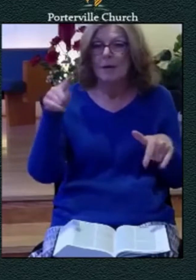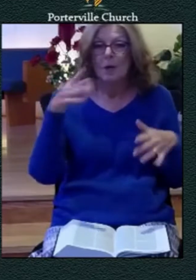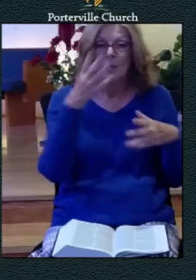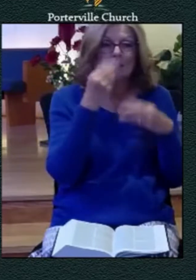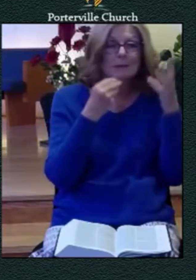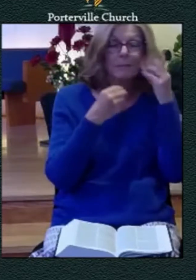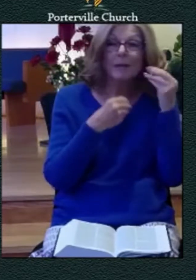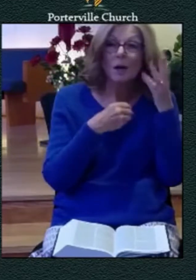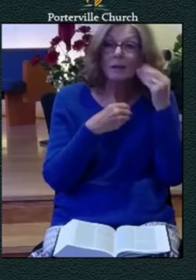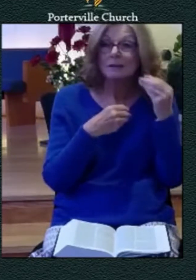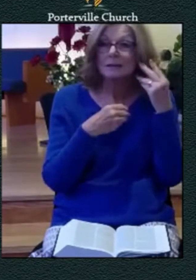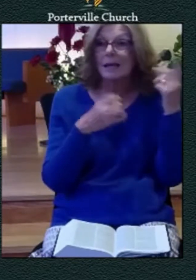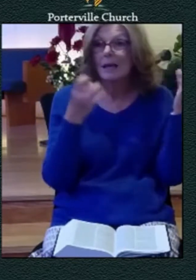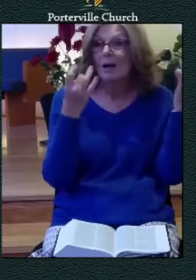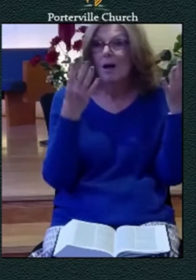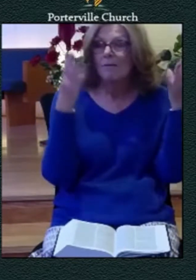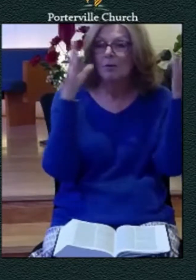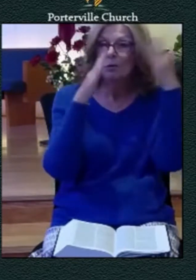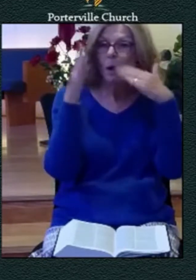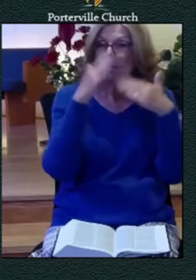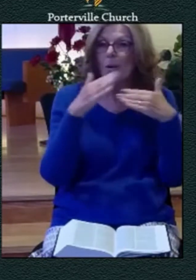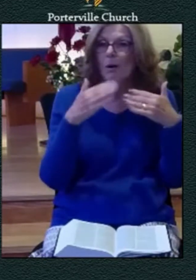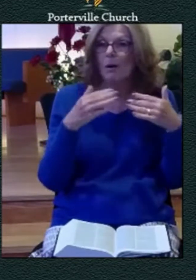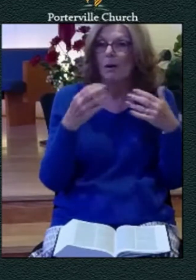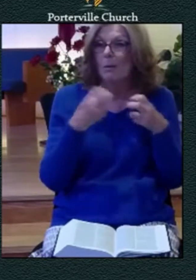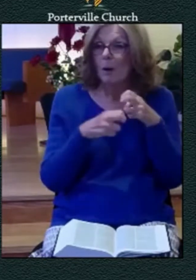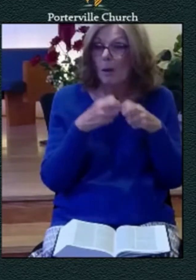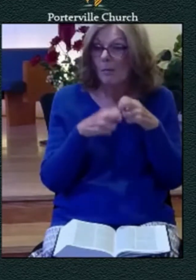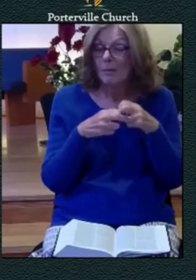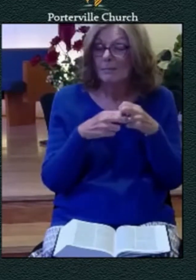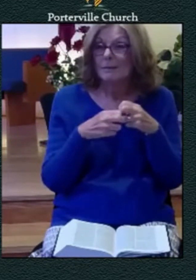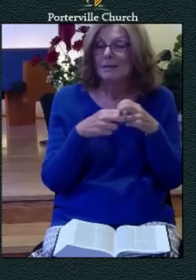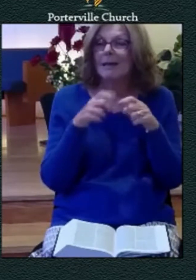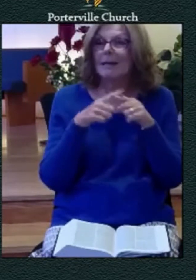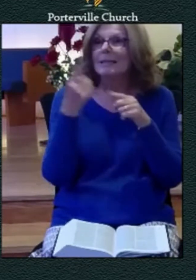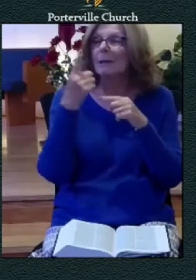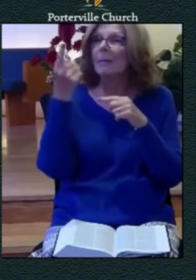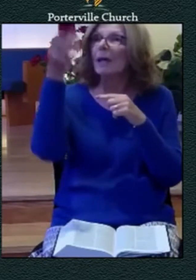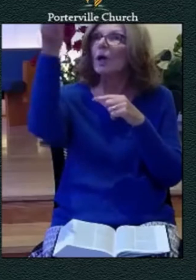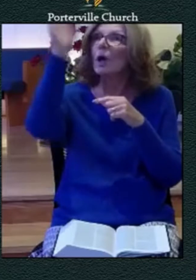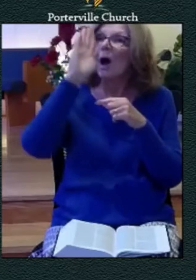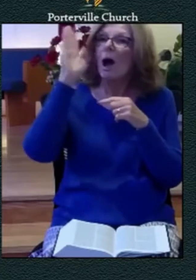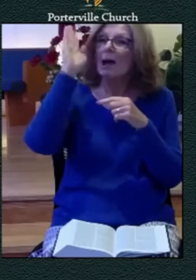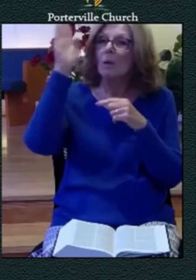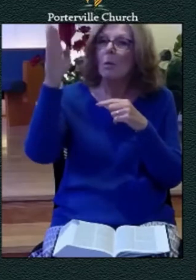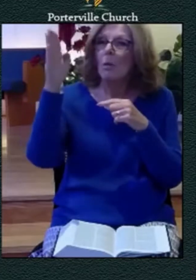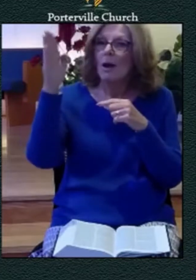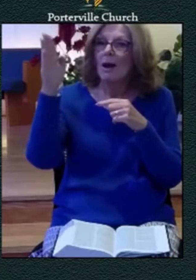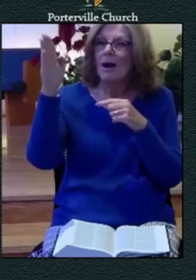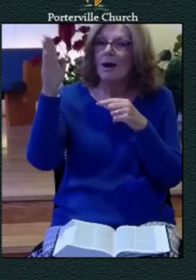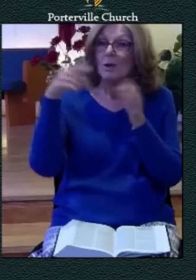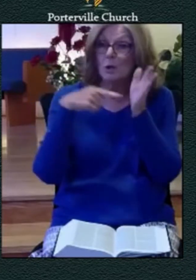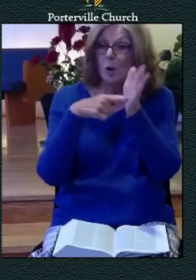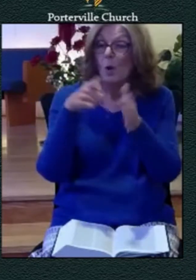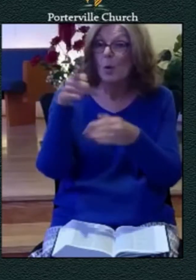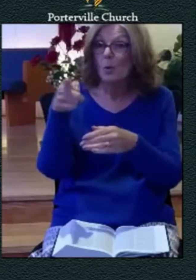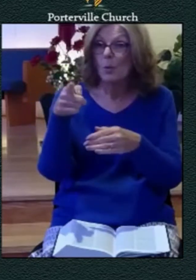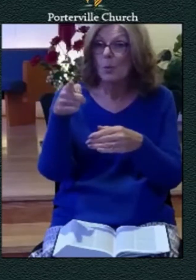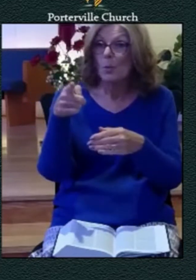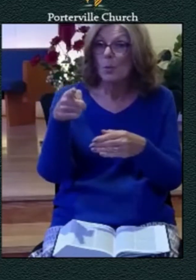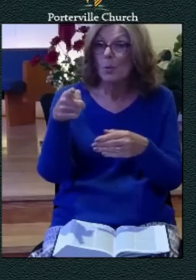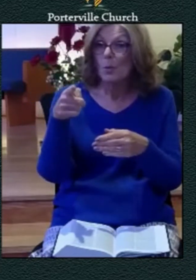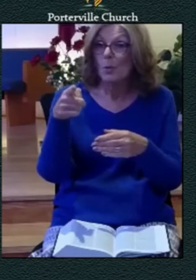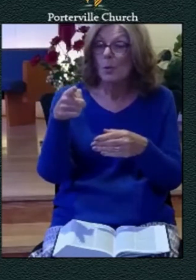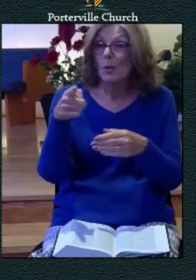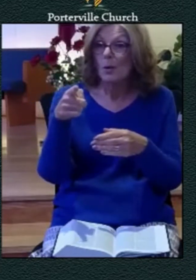something he brings to you and and he he seeks to stir up in your heart that resolve i'm going to seek god in my